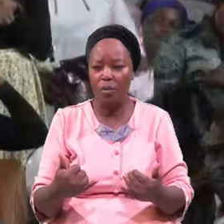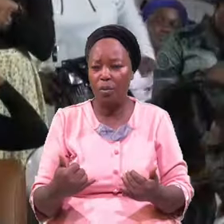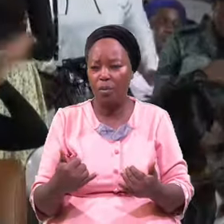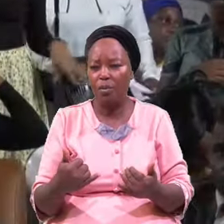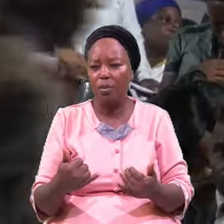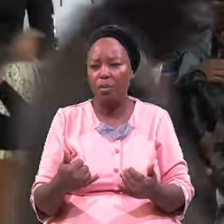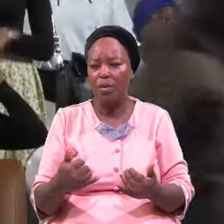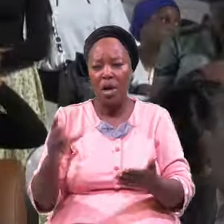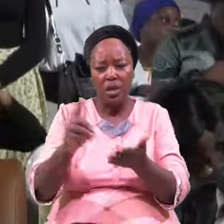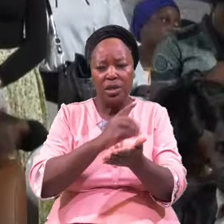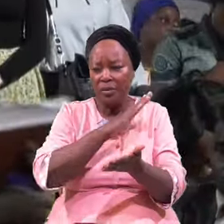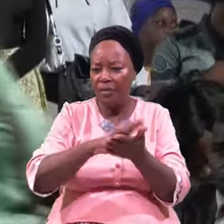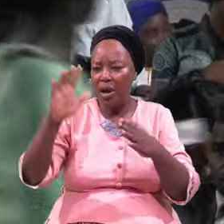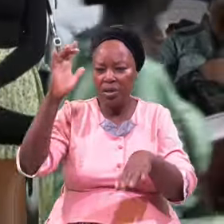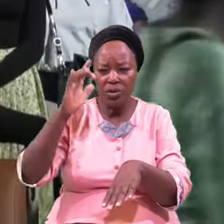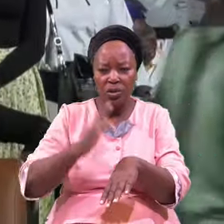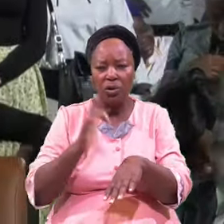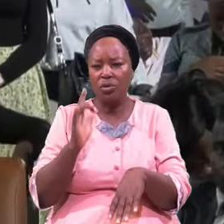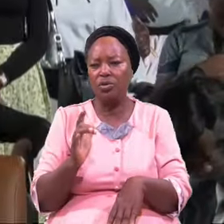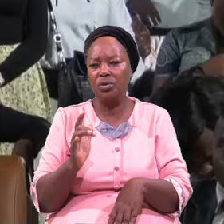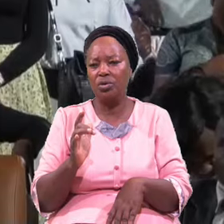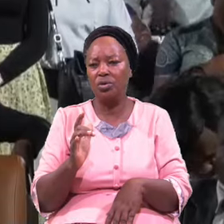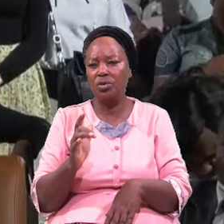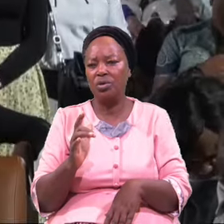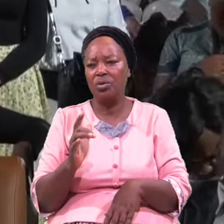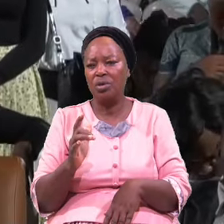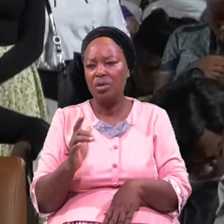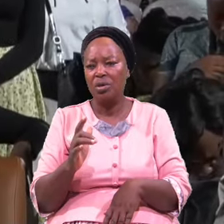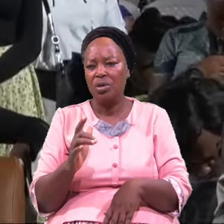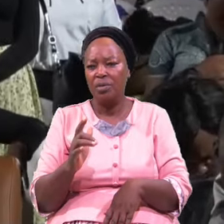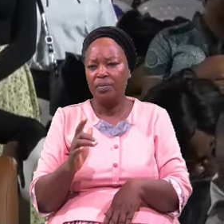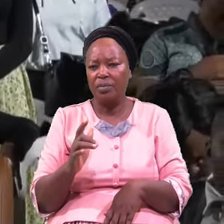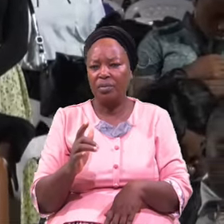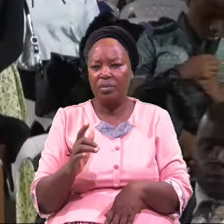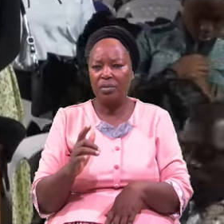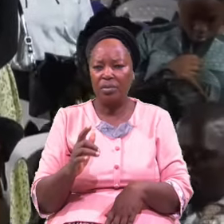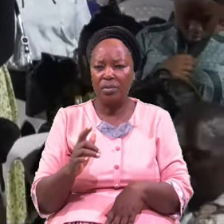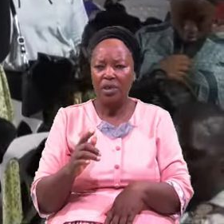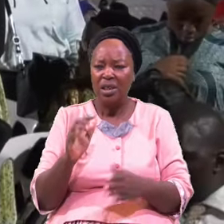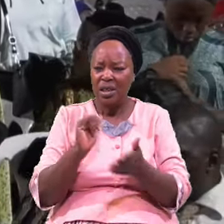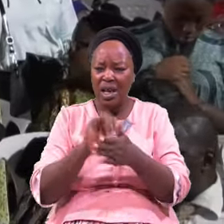Divine Touch Now Touch Does Not Take One Hour